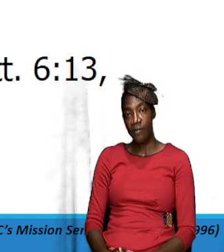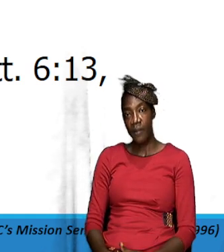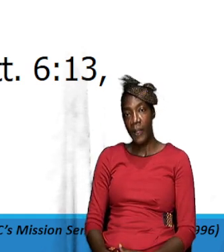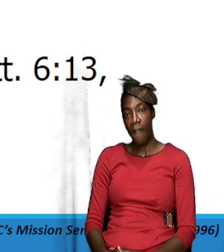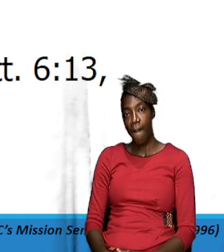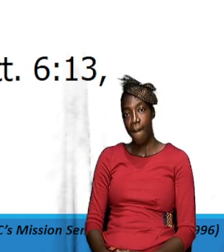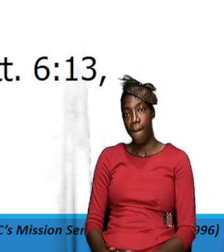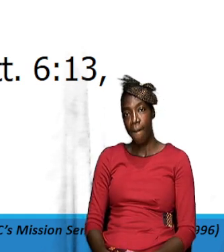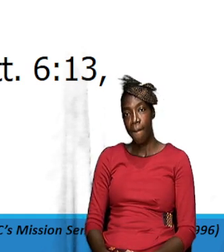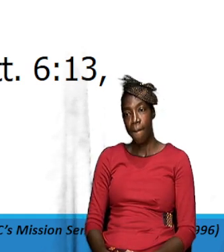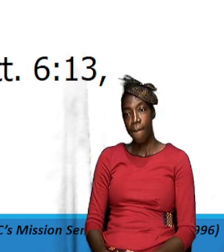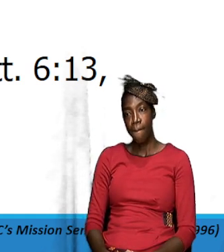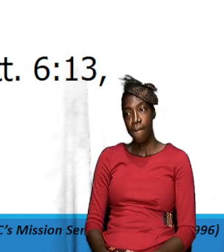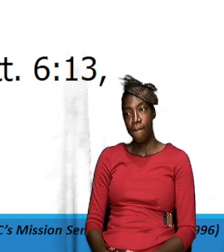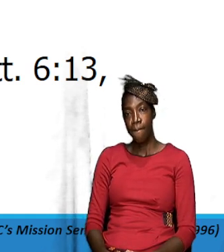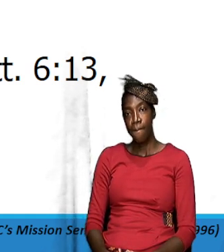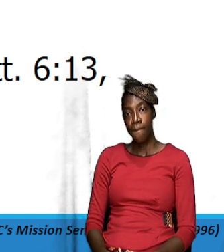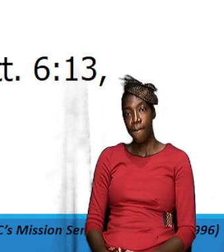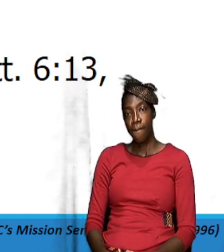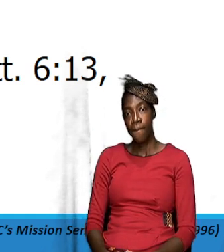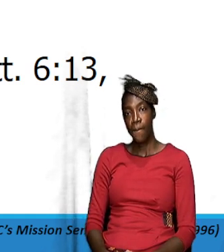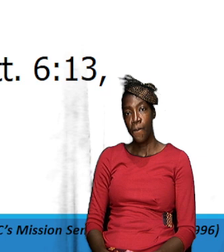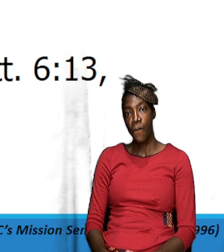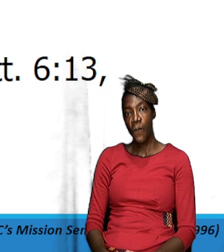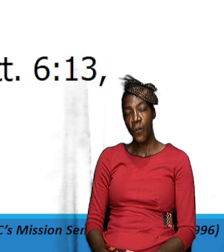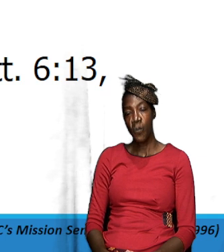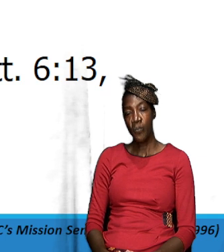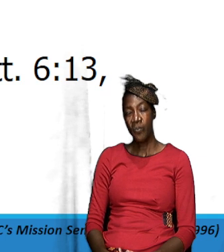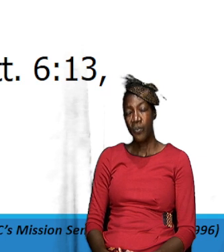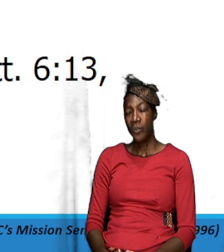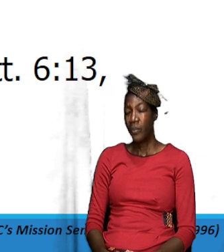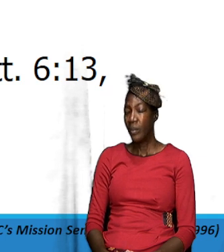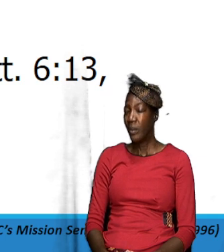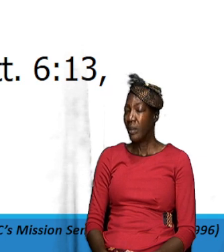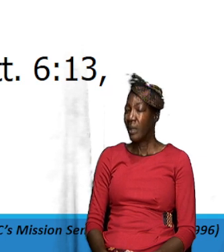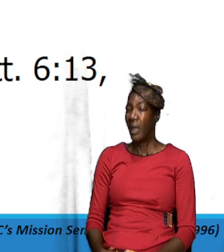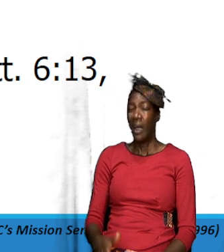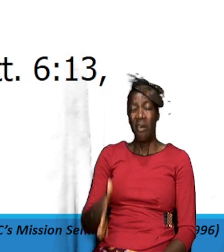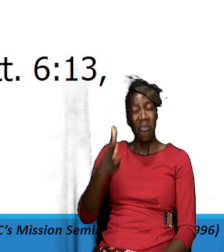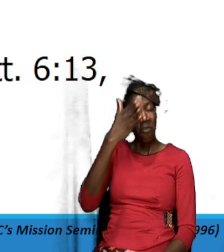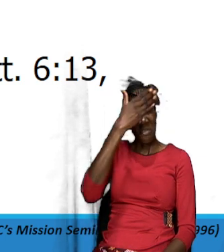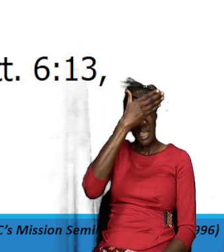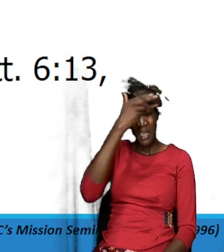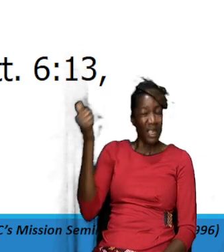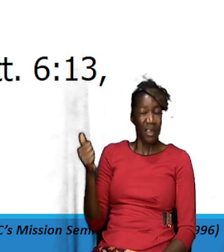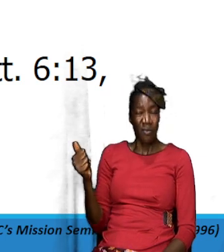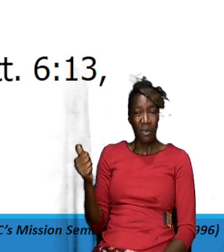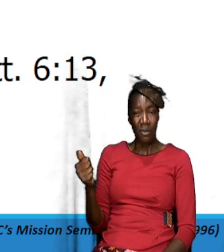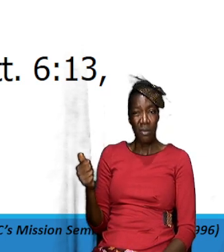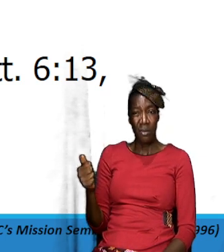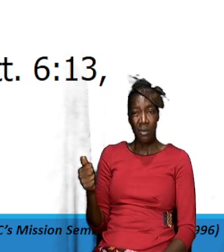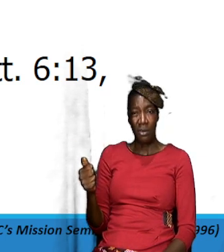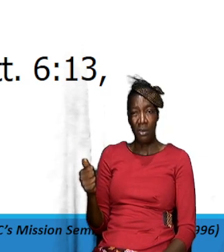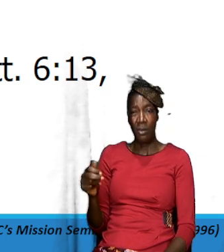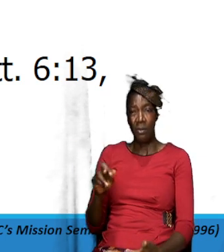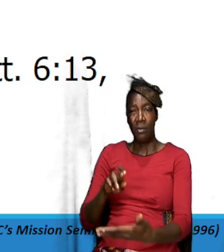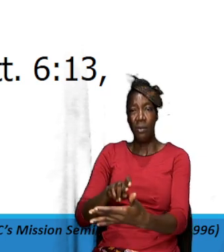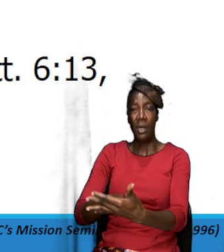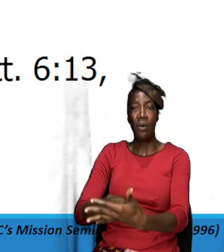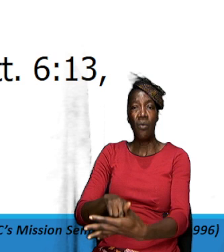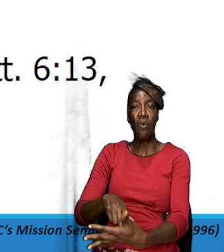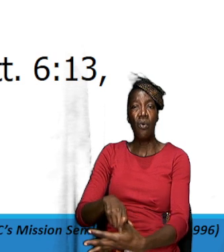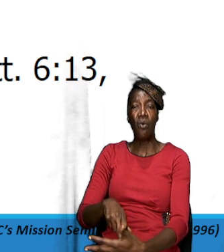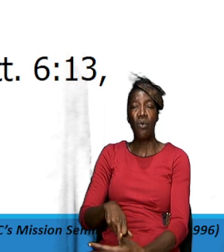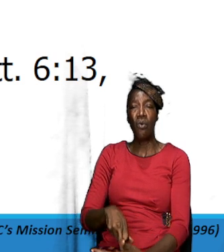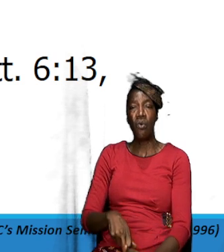so the next petition now says and forgive us our debt so notice that there is a linkage